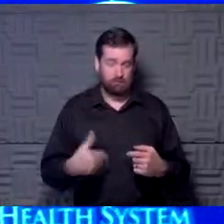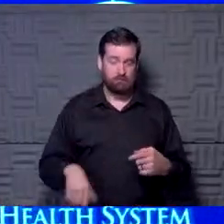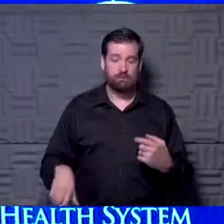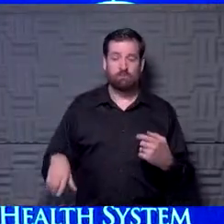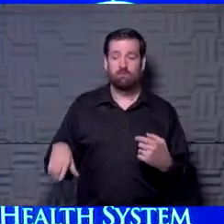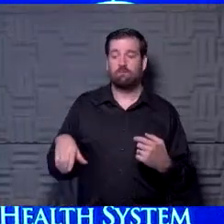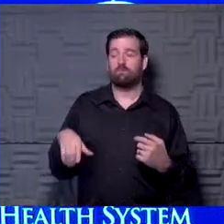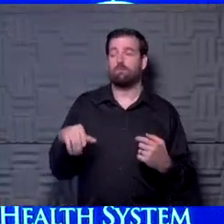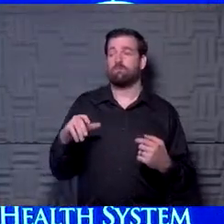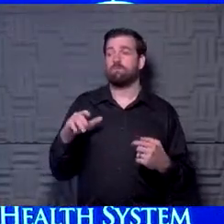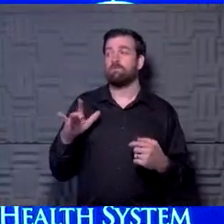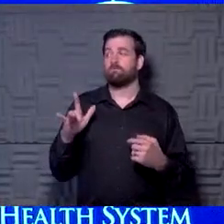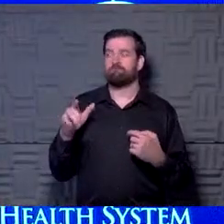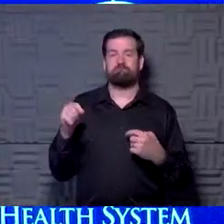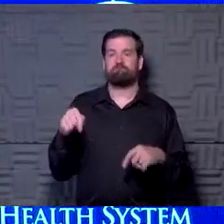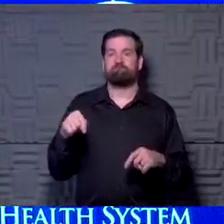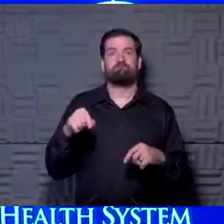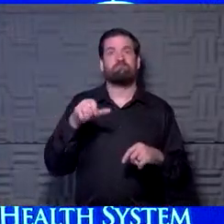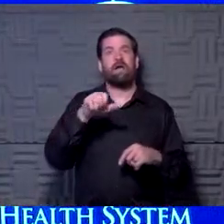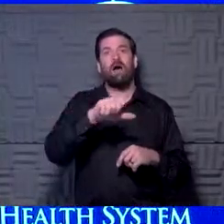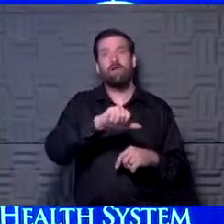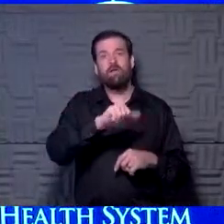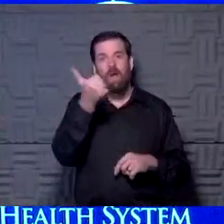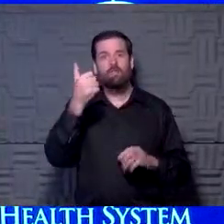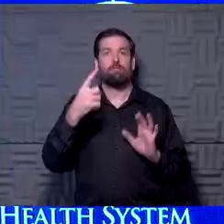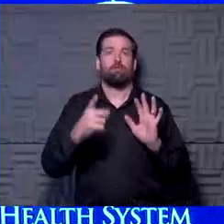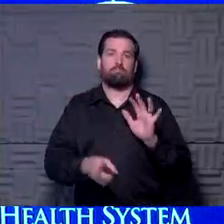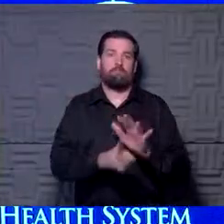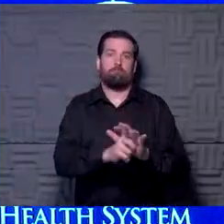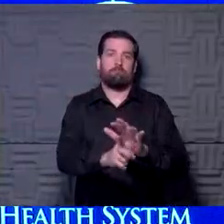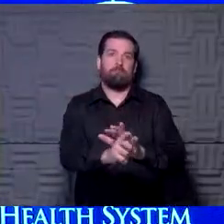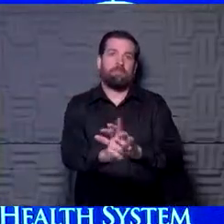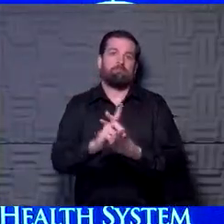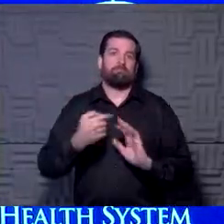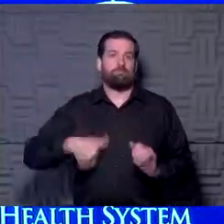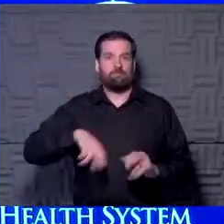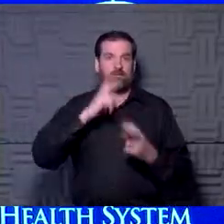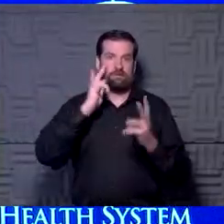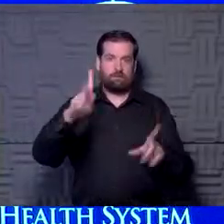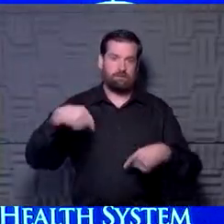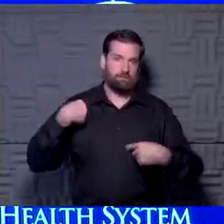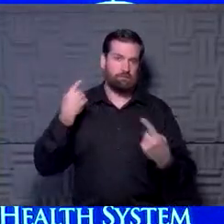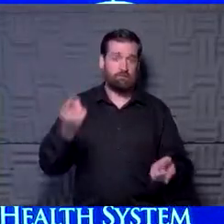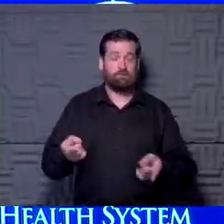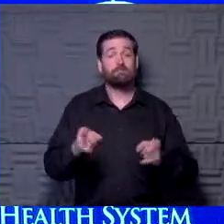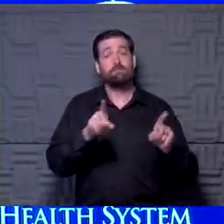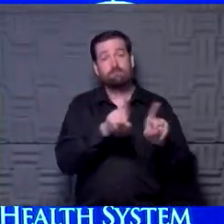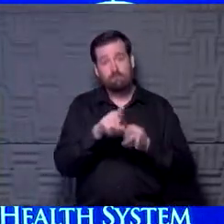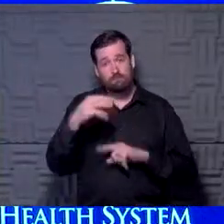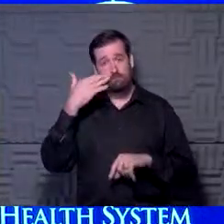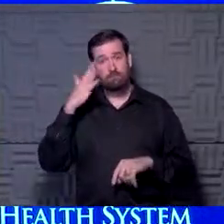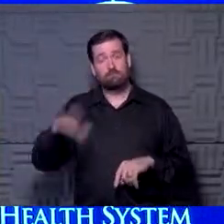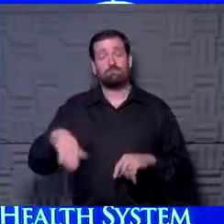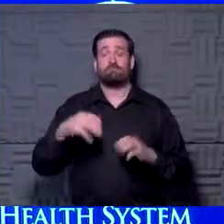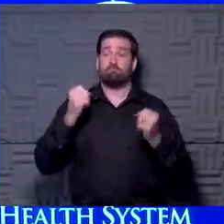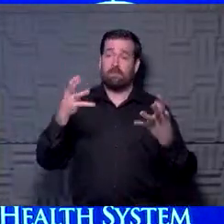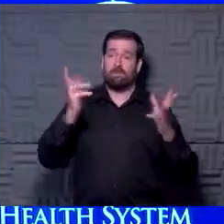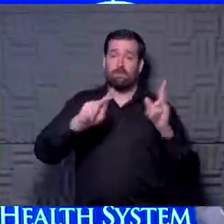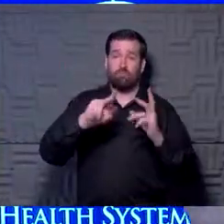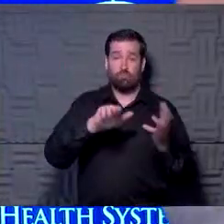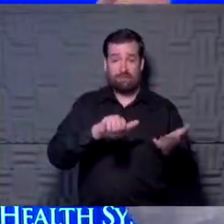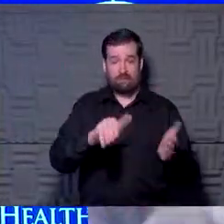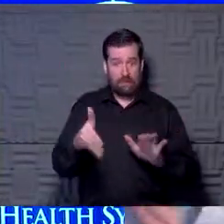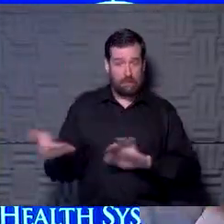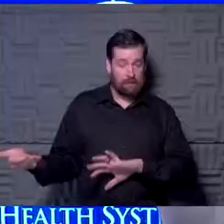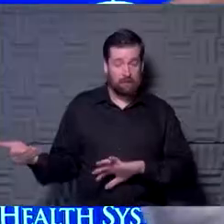that, this is just another manifestation of what we see. And we all also know that many of the people who die have had the